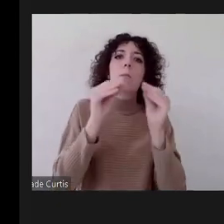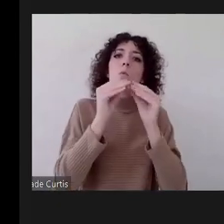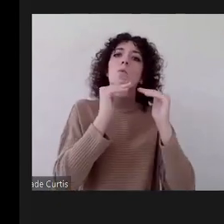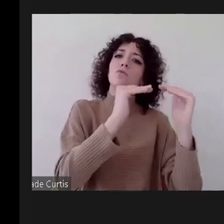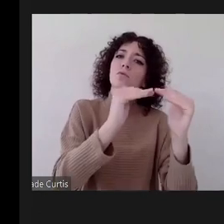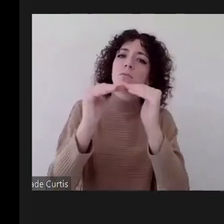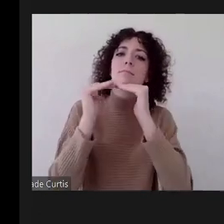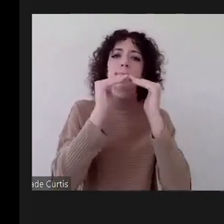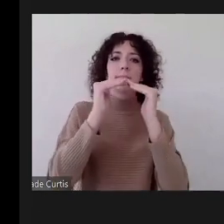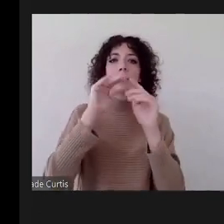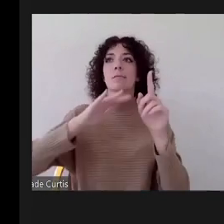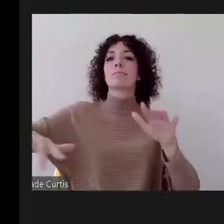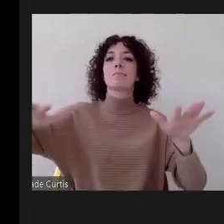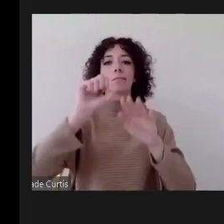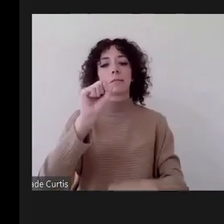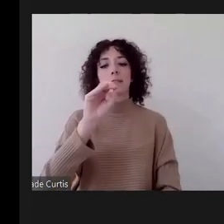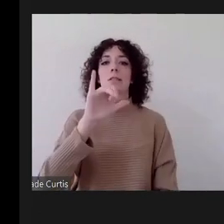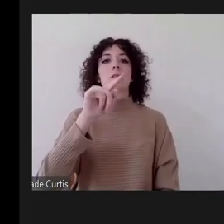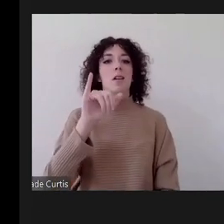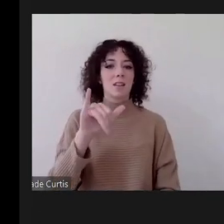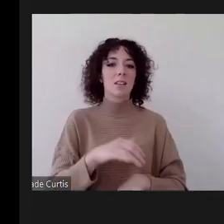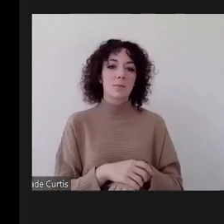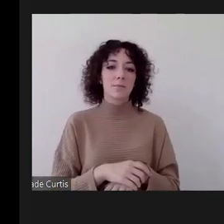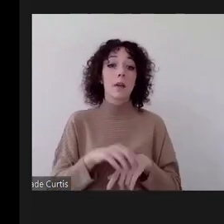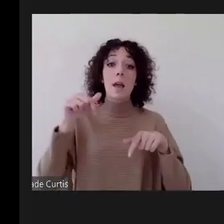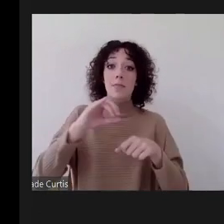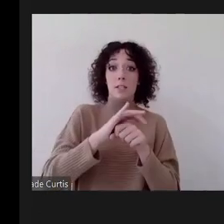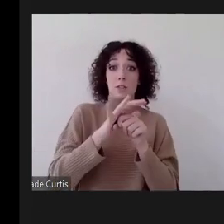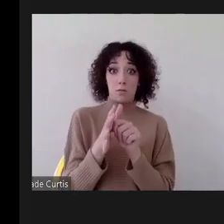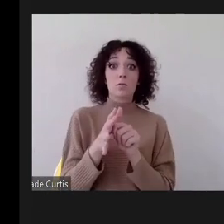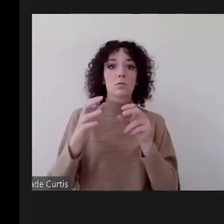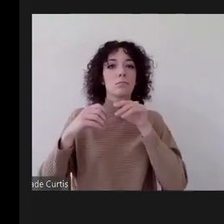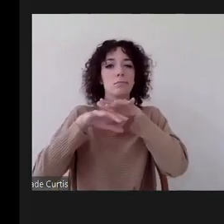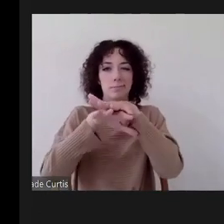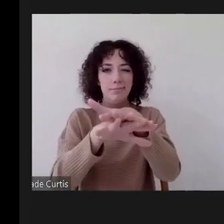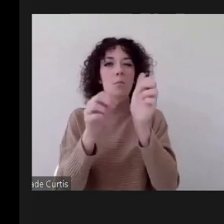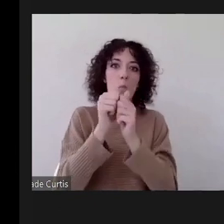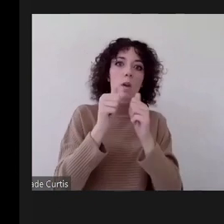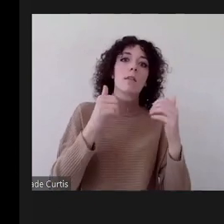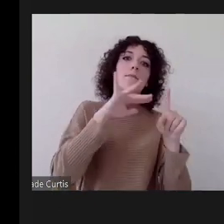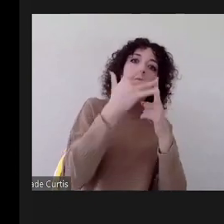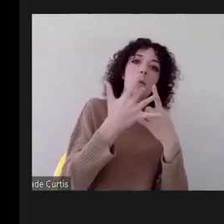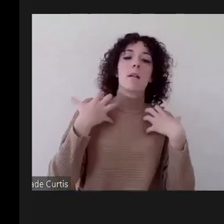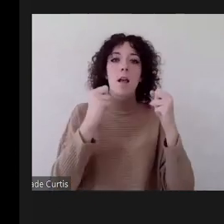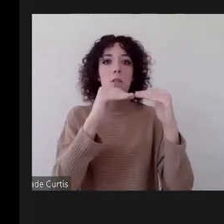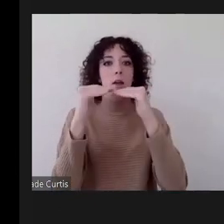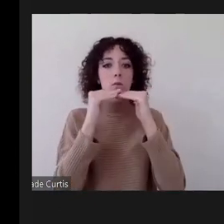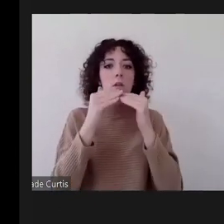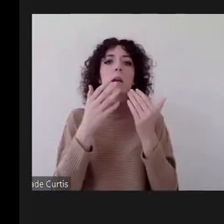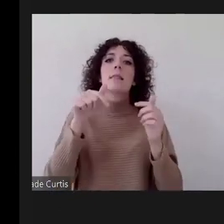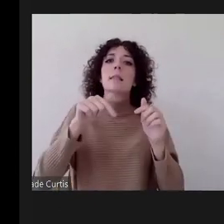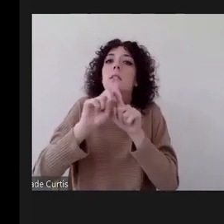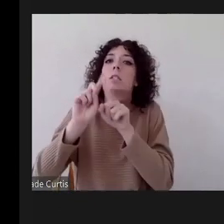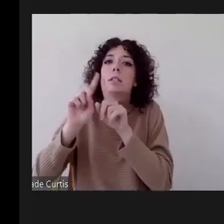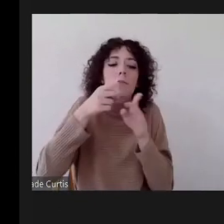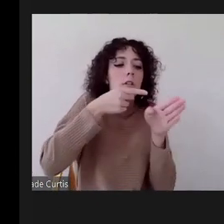healthy society the goal of the virtual conference converging covet 19 environment health and equity is to bring together different